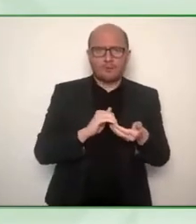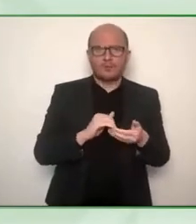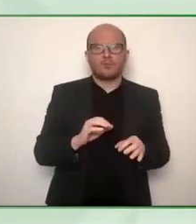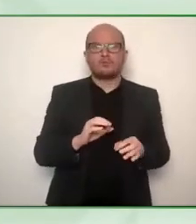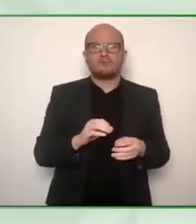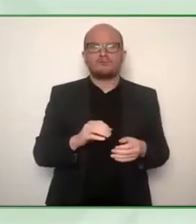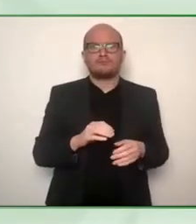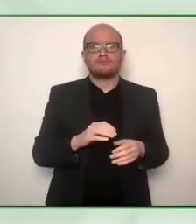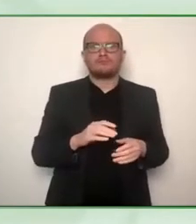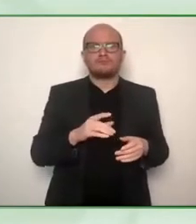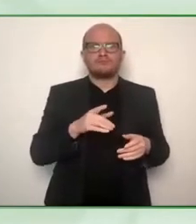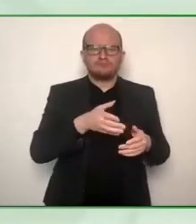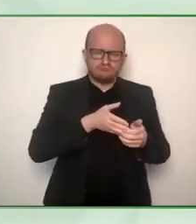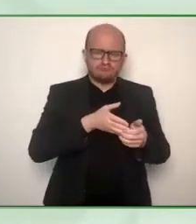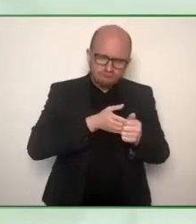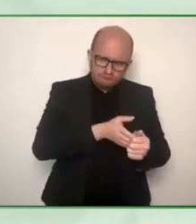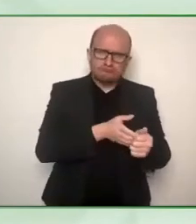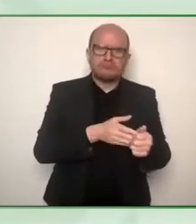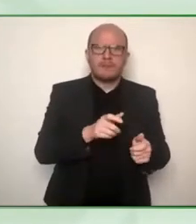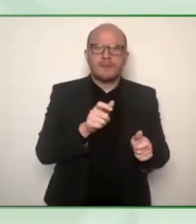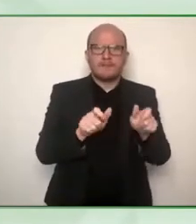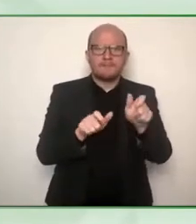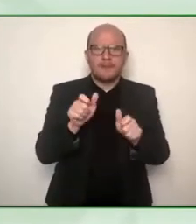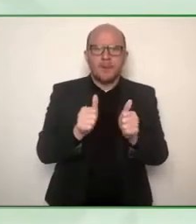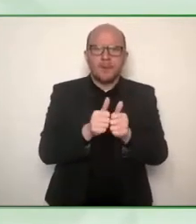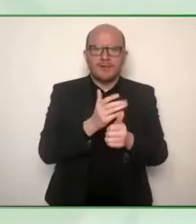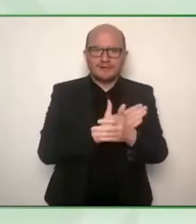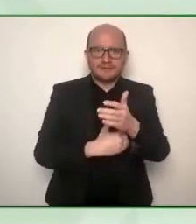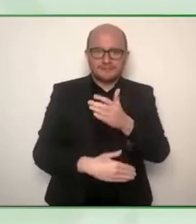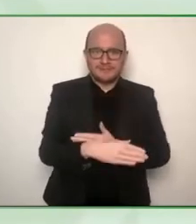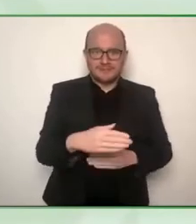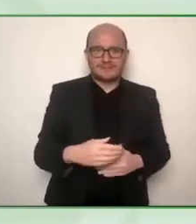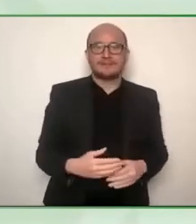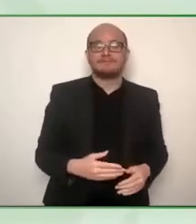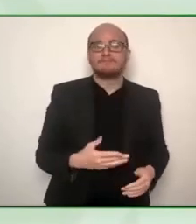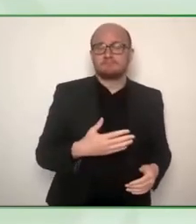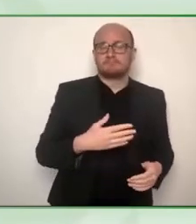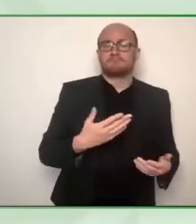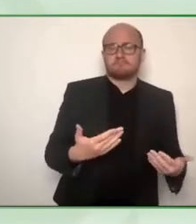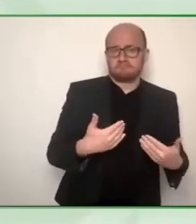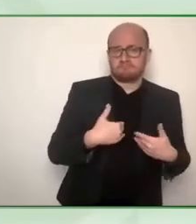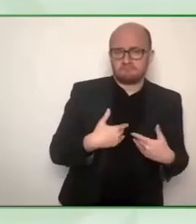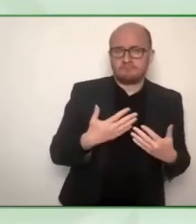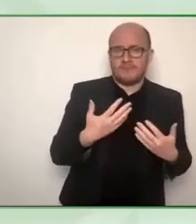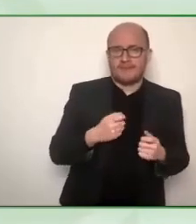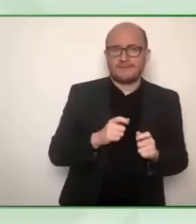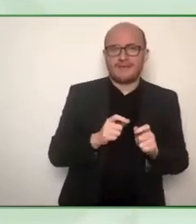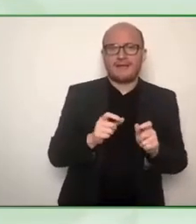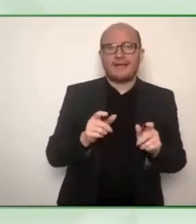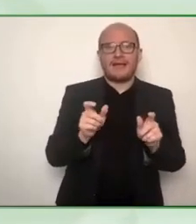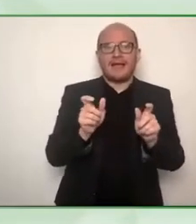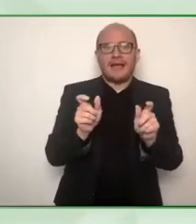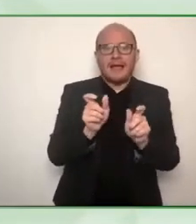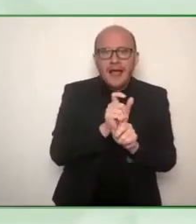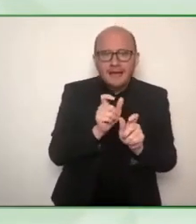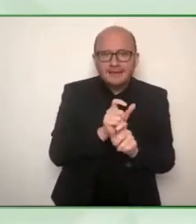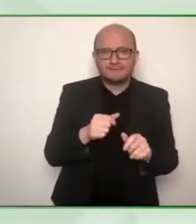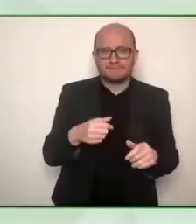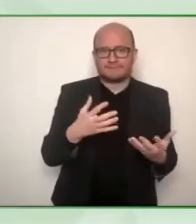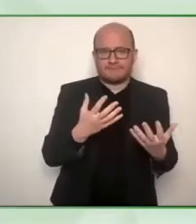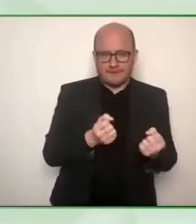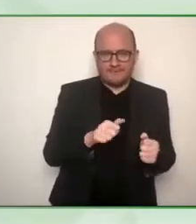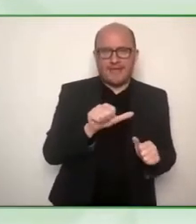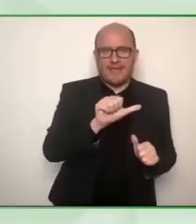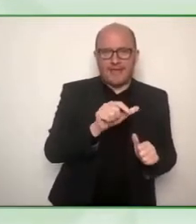disabilities. I myself am dyslexic and have ADHD but most of our team are people who are self-advocates with disabilities